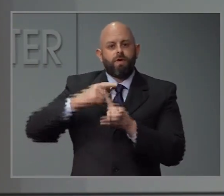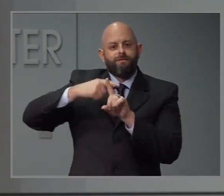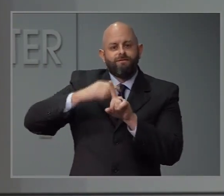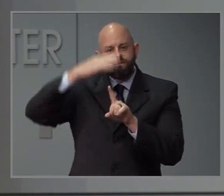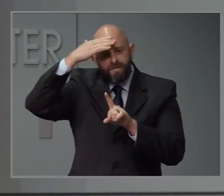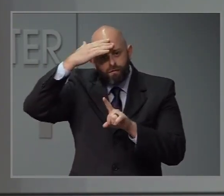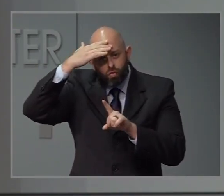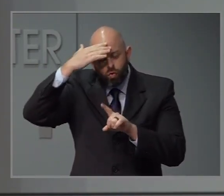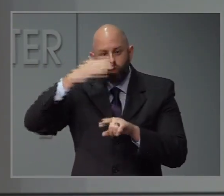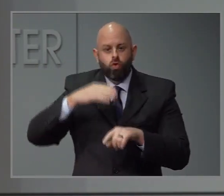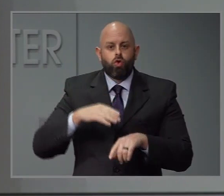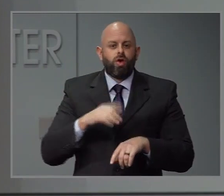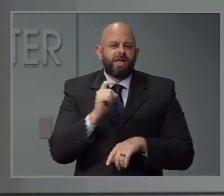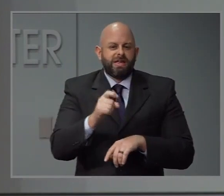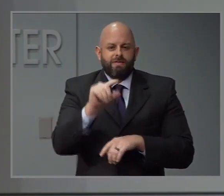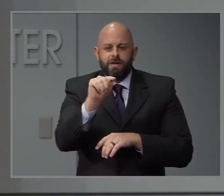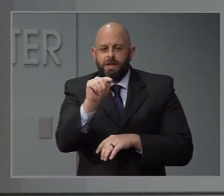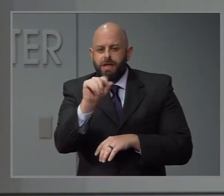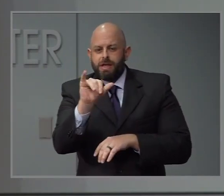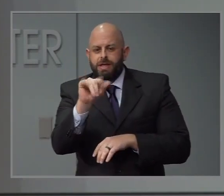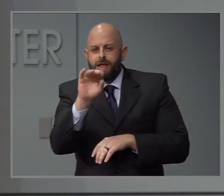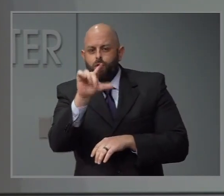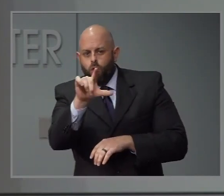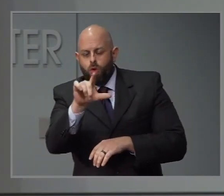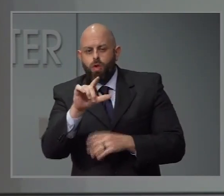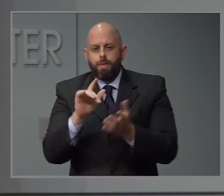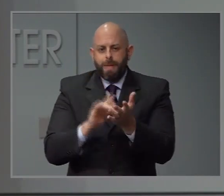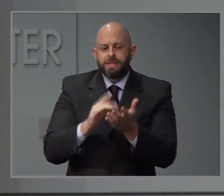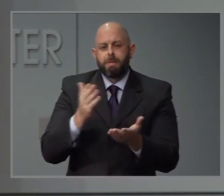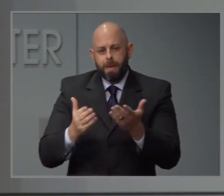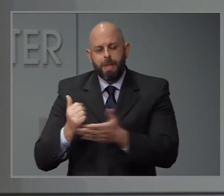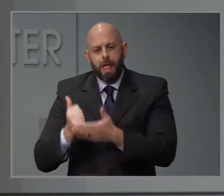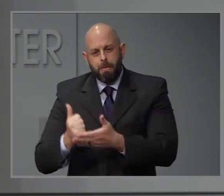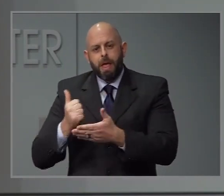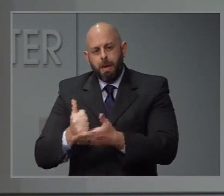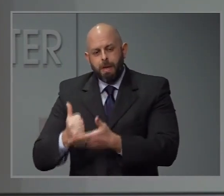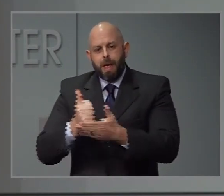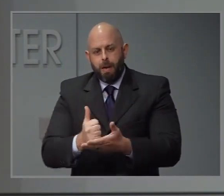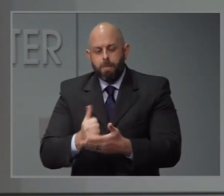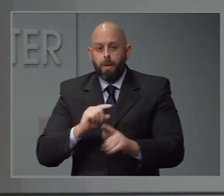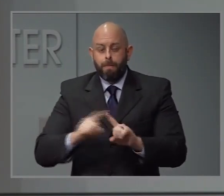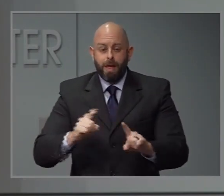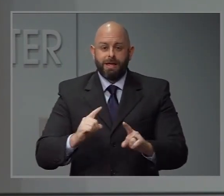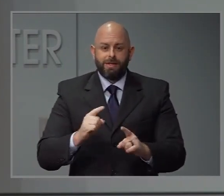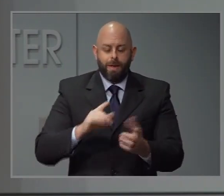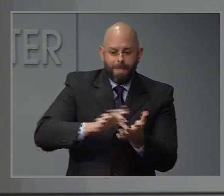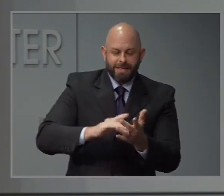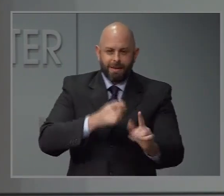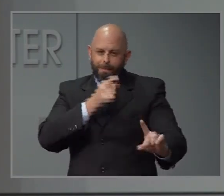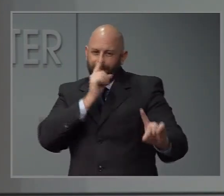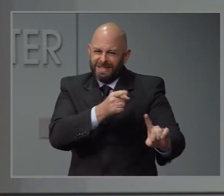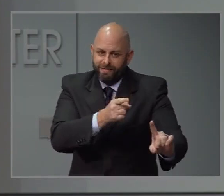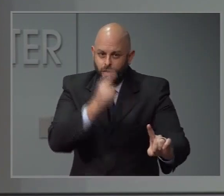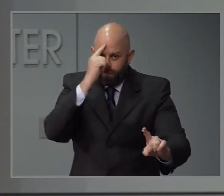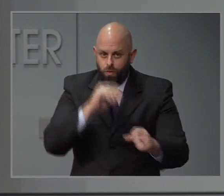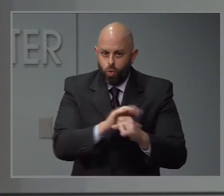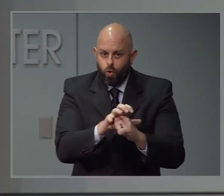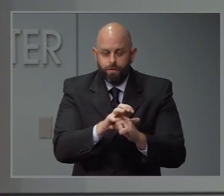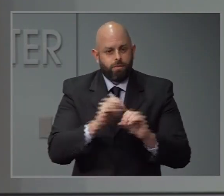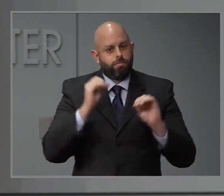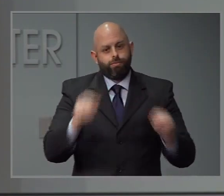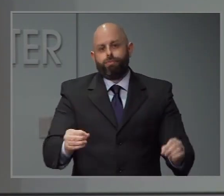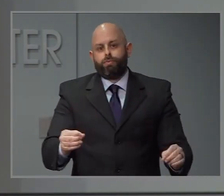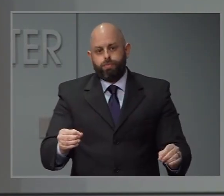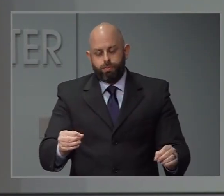treatments. Obviously, people get worse and worse. They might need to escalate beyond just needing oxygen, but to need to be on